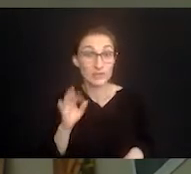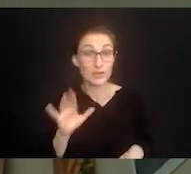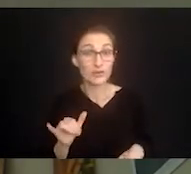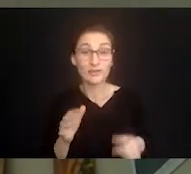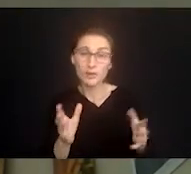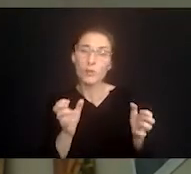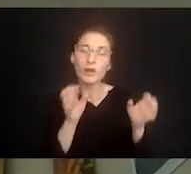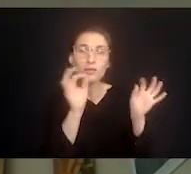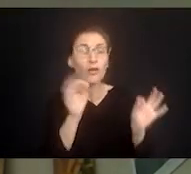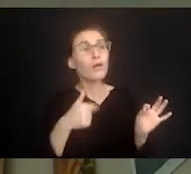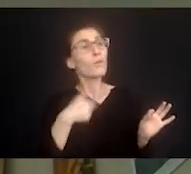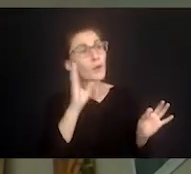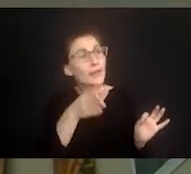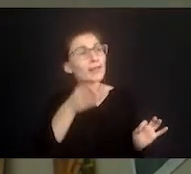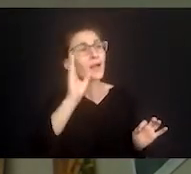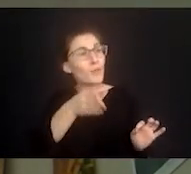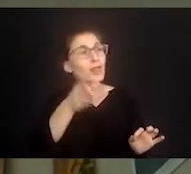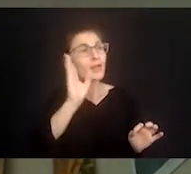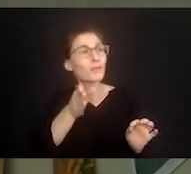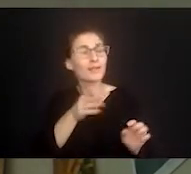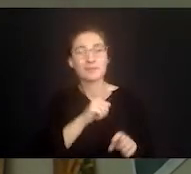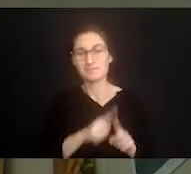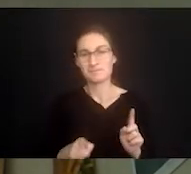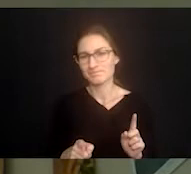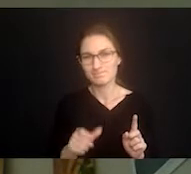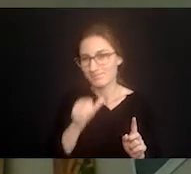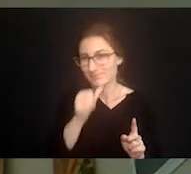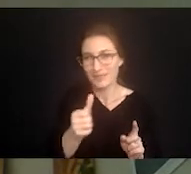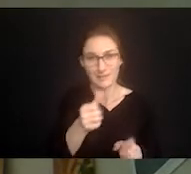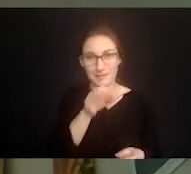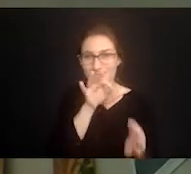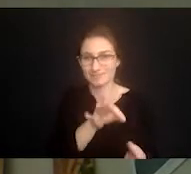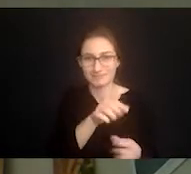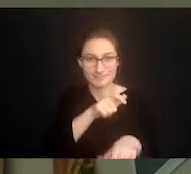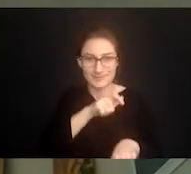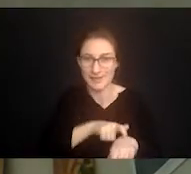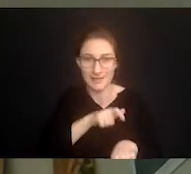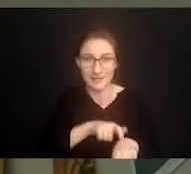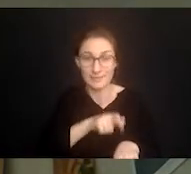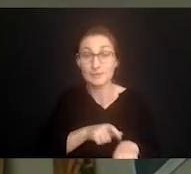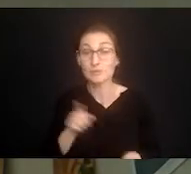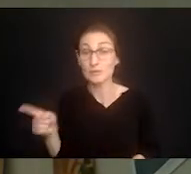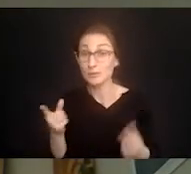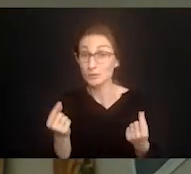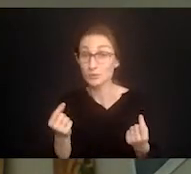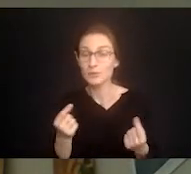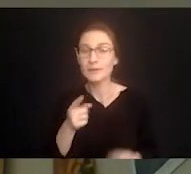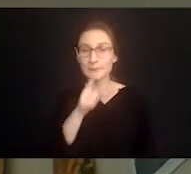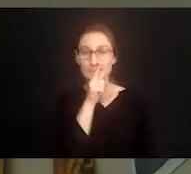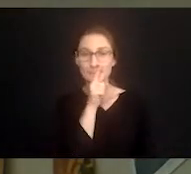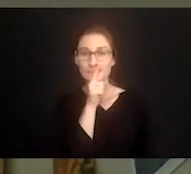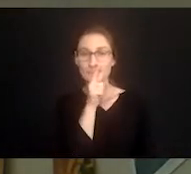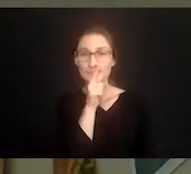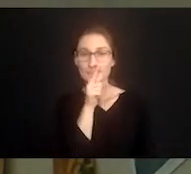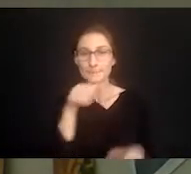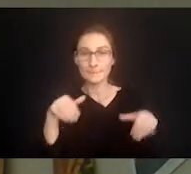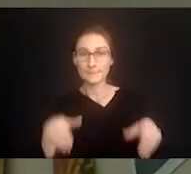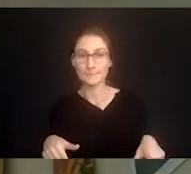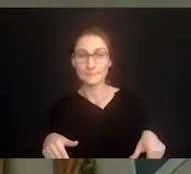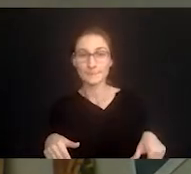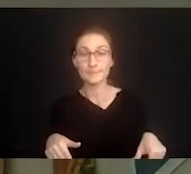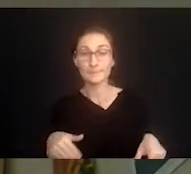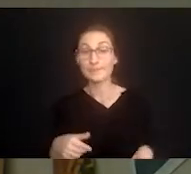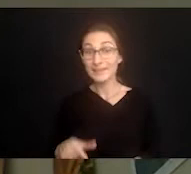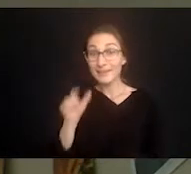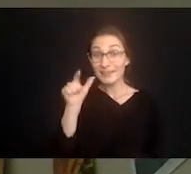wanted to assure me he would, but he knew this wasn't the right time to offer those words. He wisely remained quiet. Later